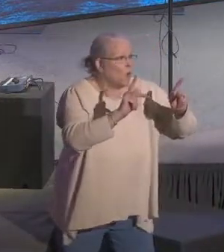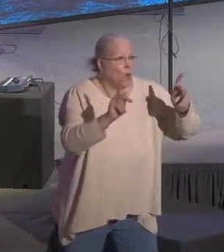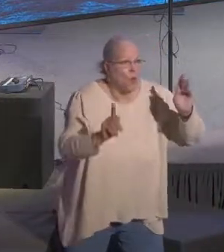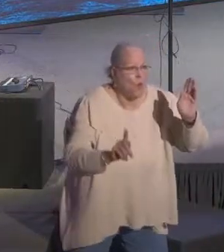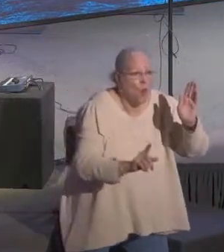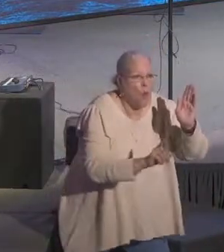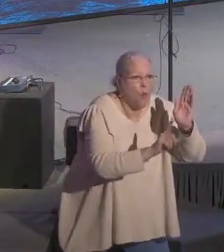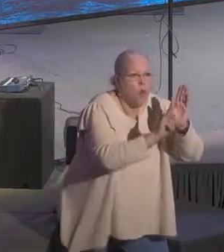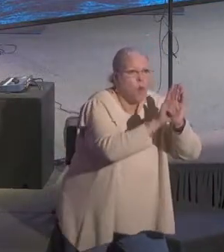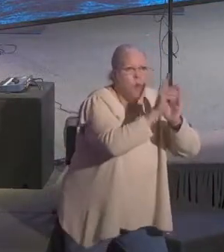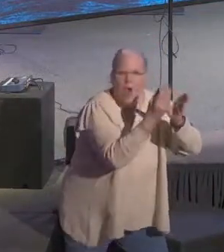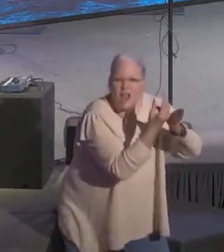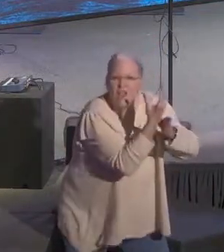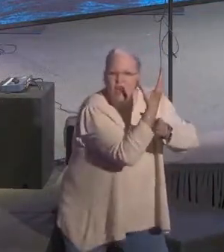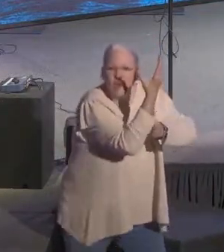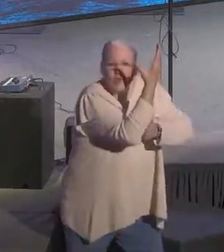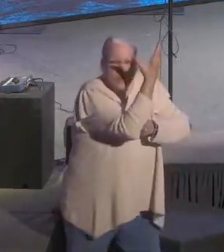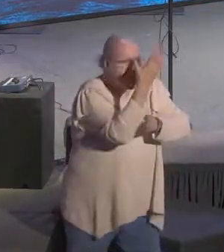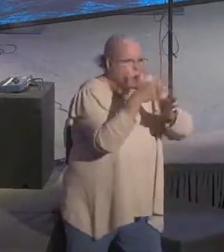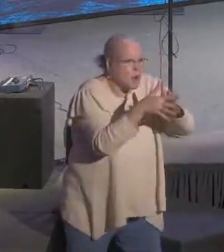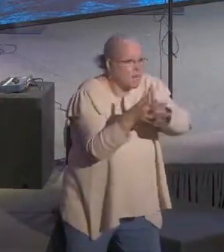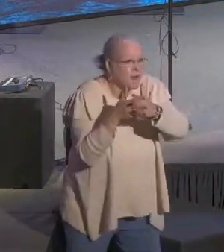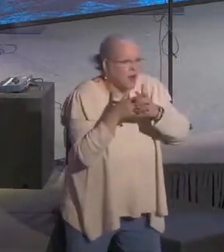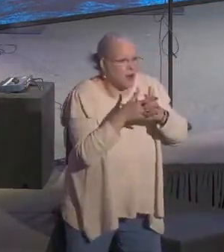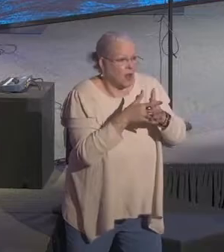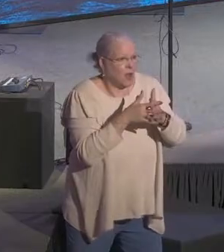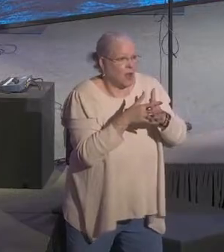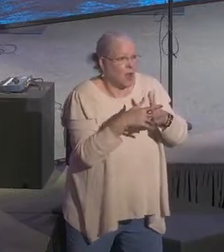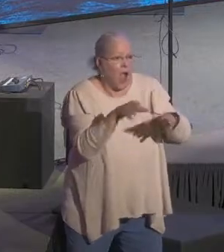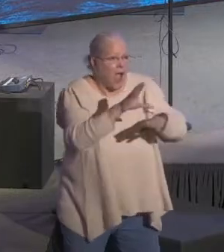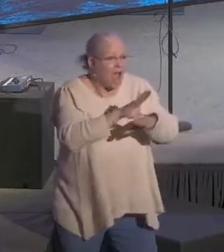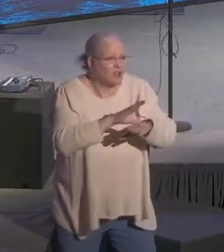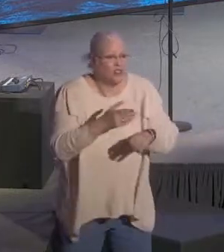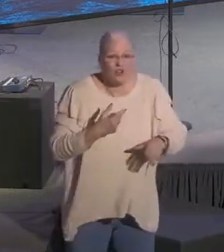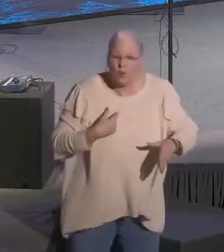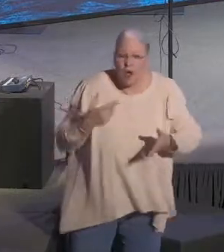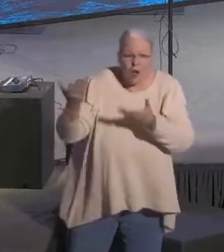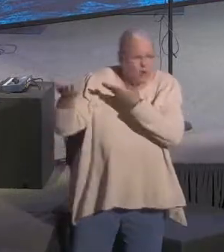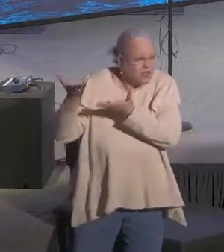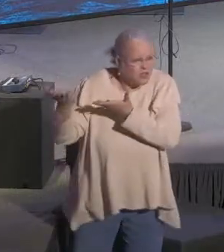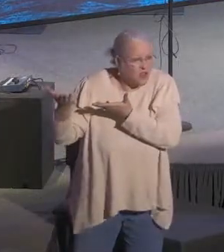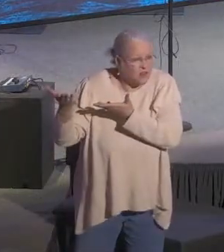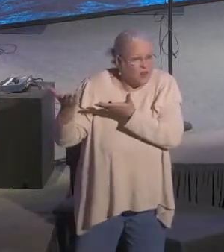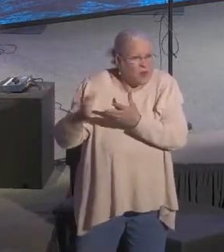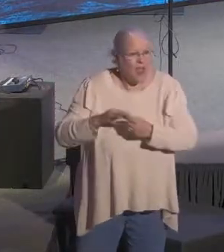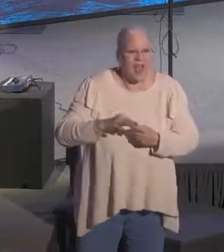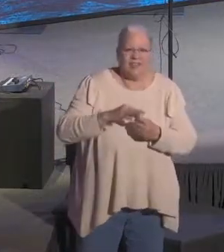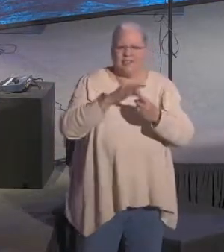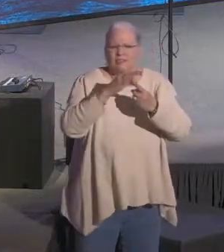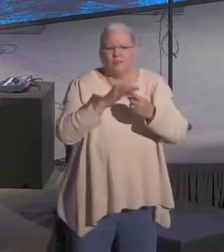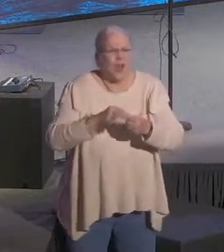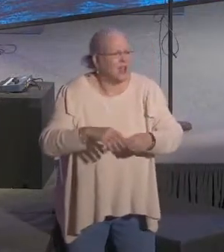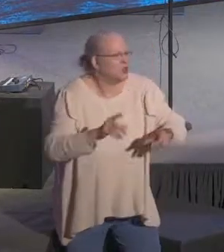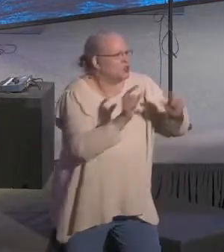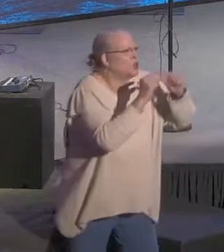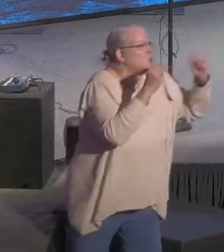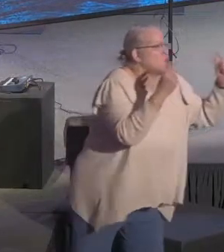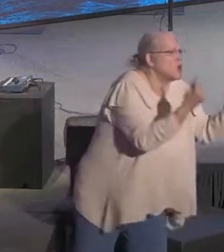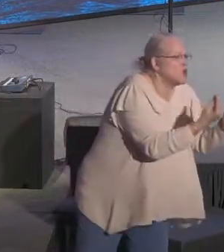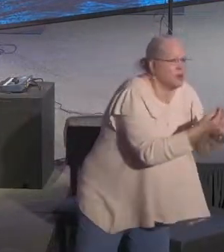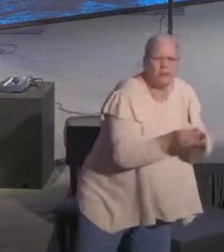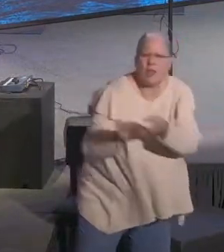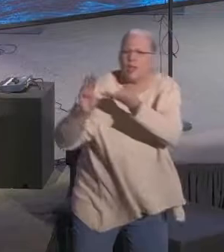really grew in America. And the church where I was serving, all of a sudden, we had special gatherings and community